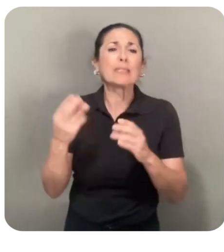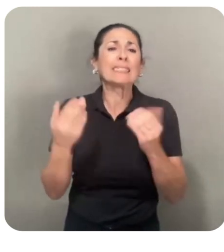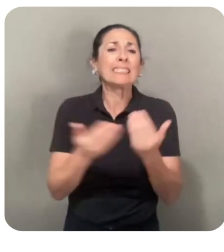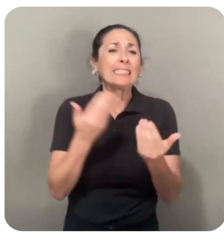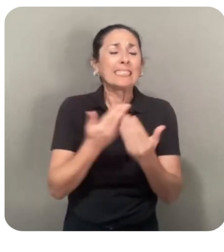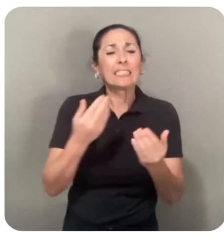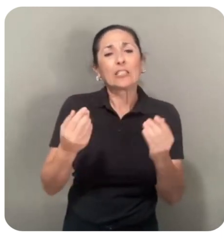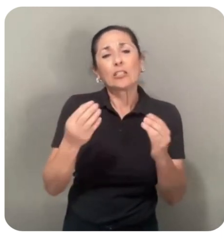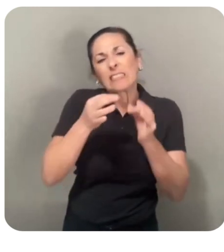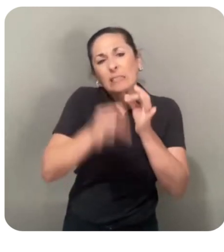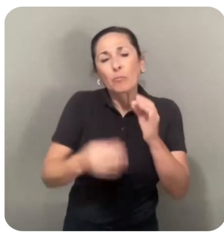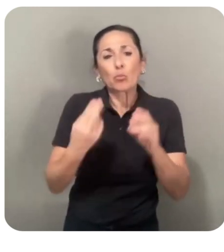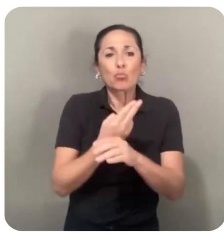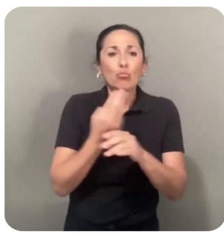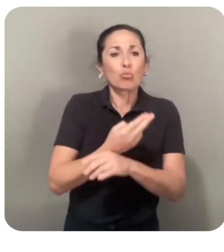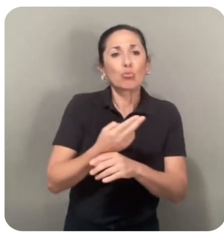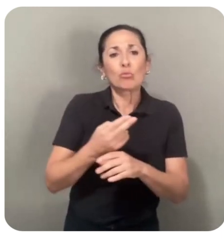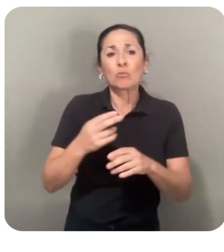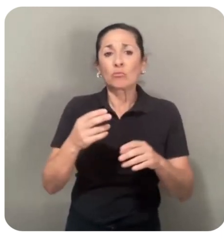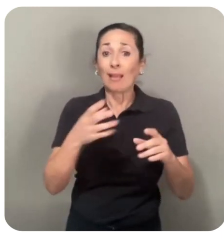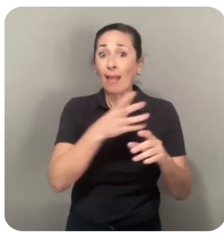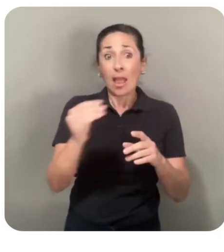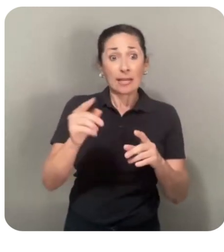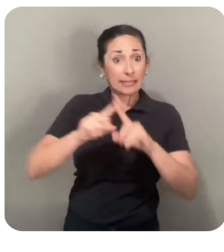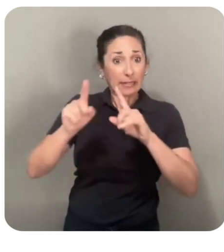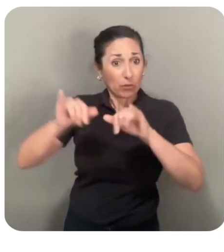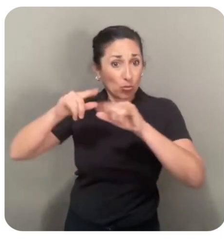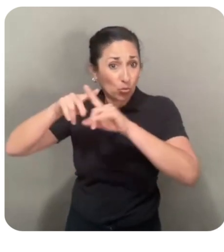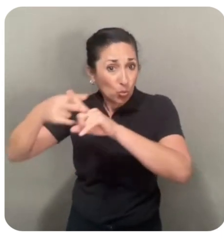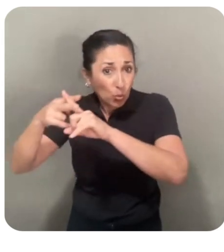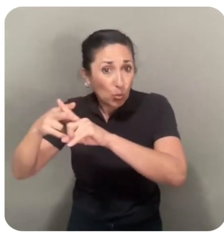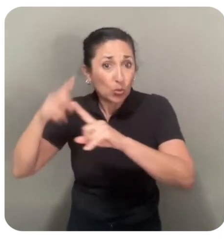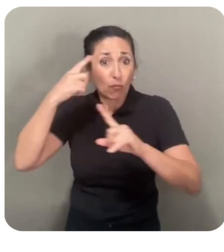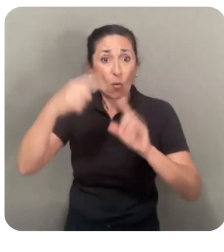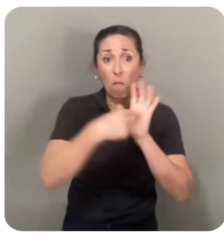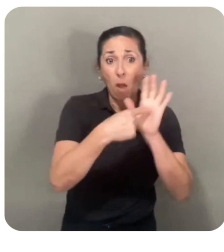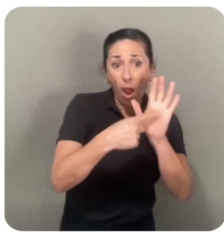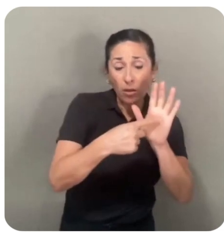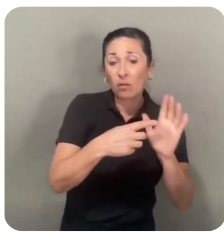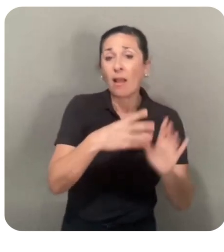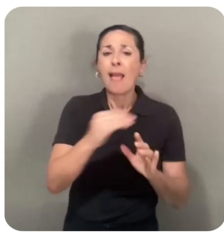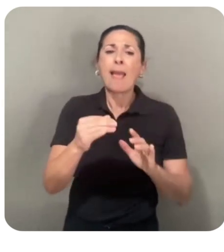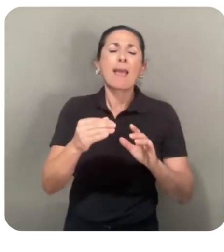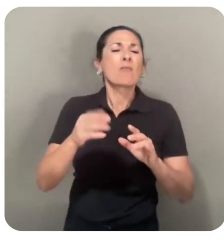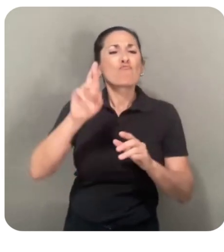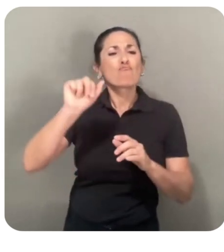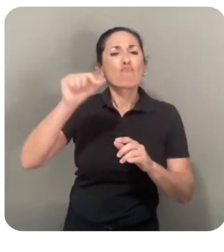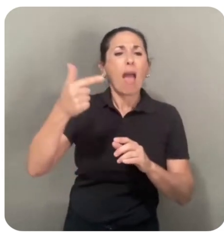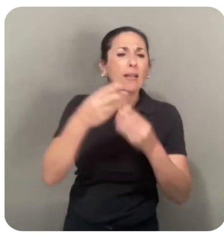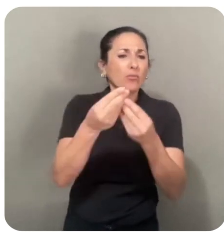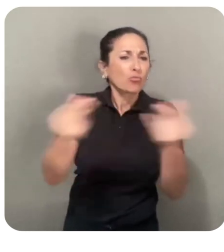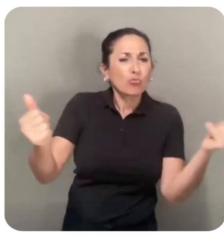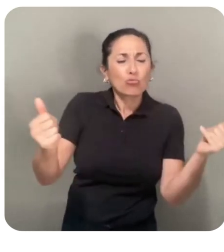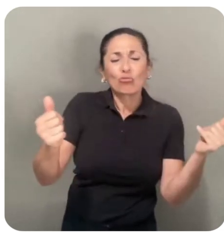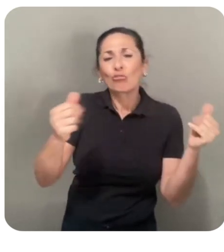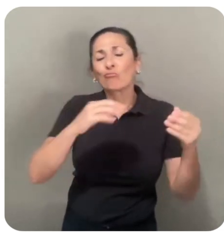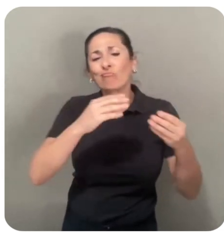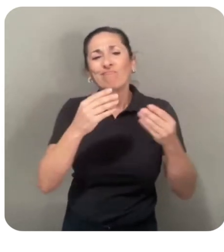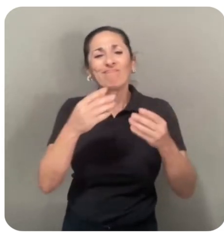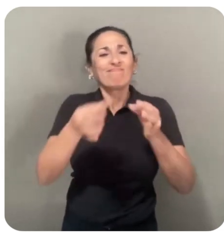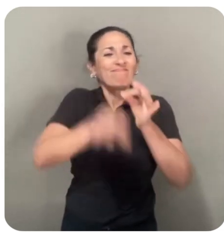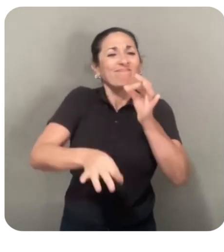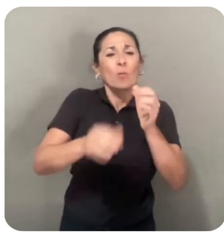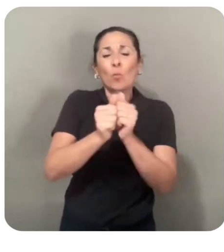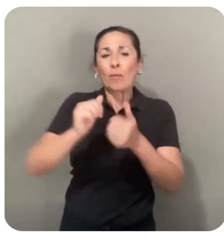generation, follow turnkey directions for model distillation, and enable seamless RAG solutions with partners from